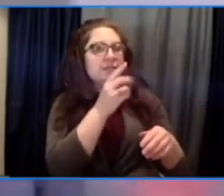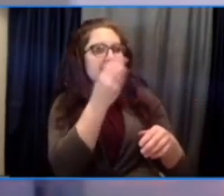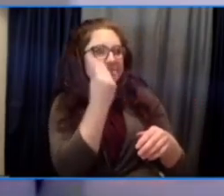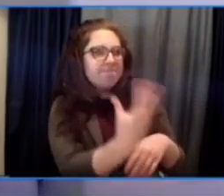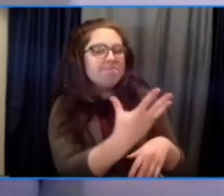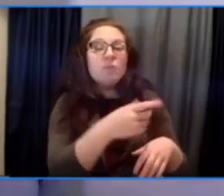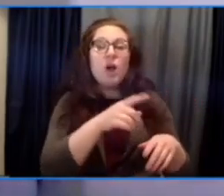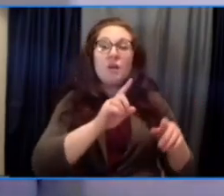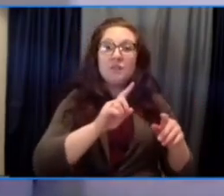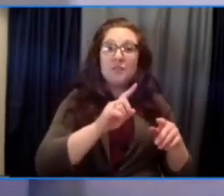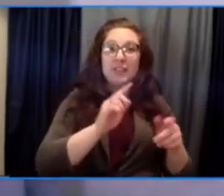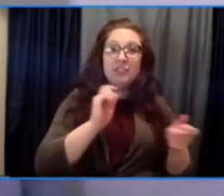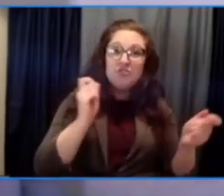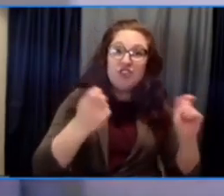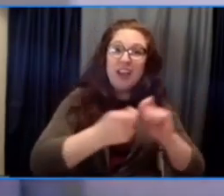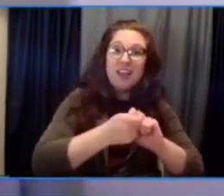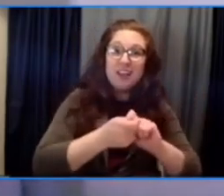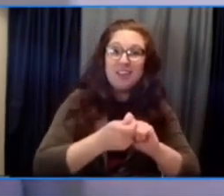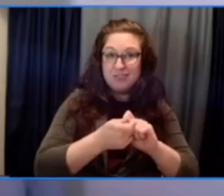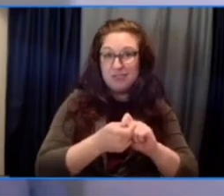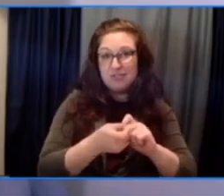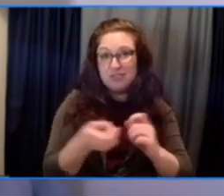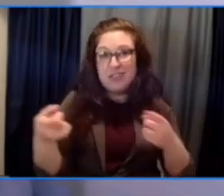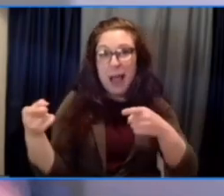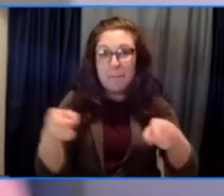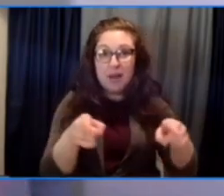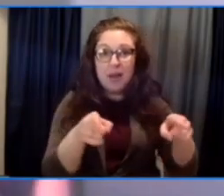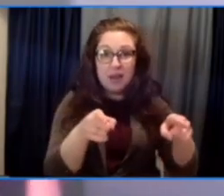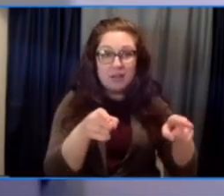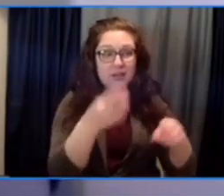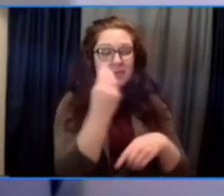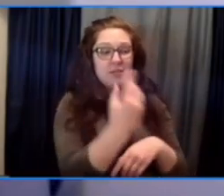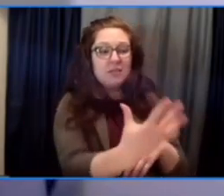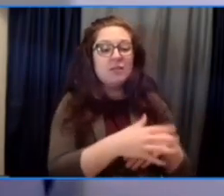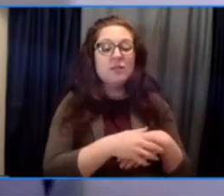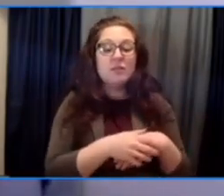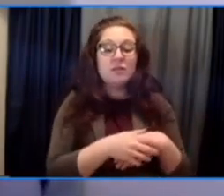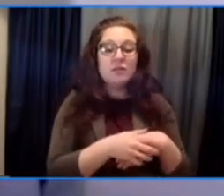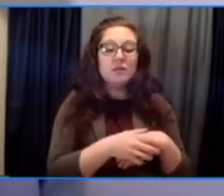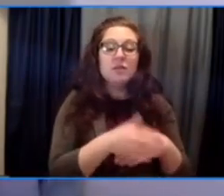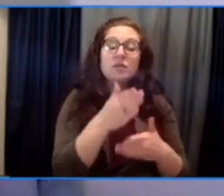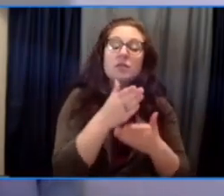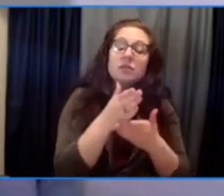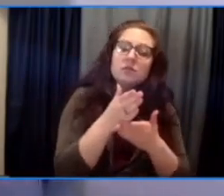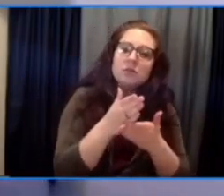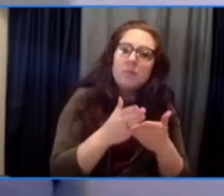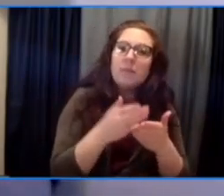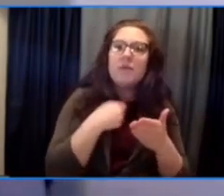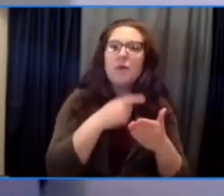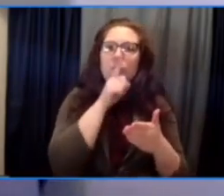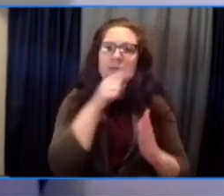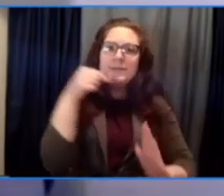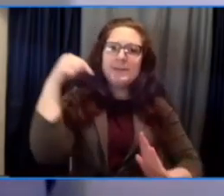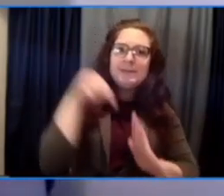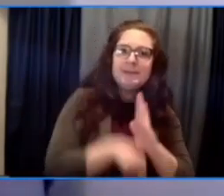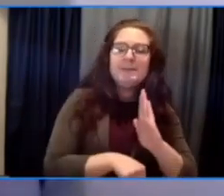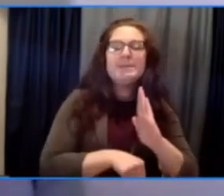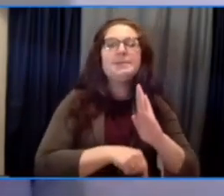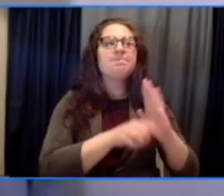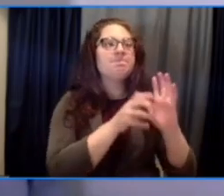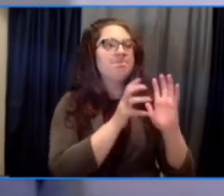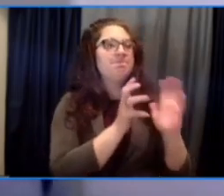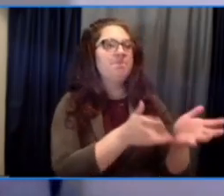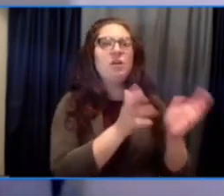looking back at 2020, I got to have some really deep conversations with over 35 campaign